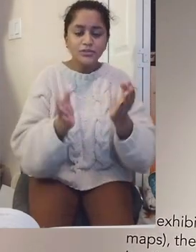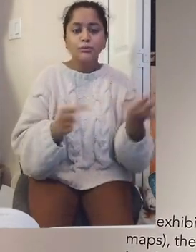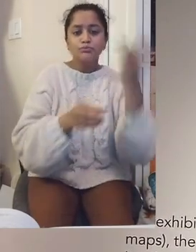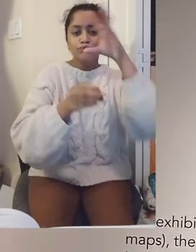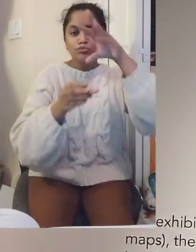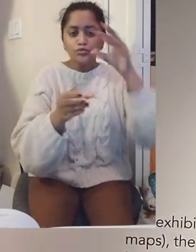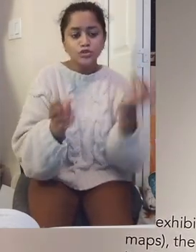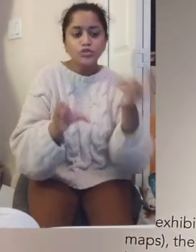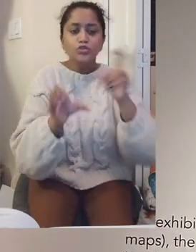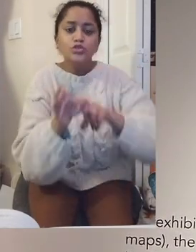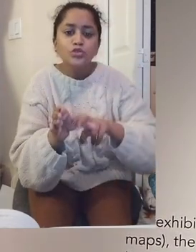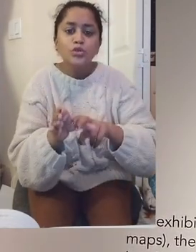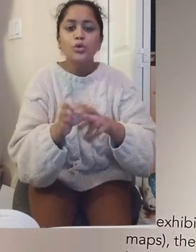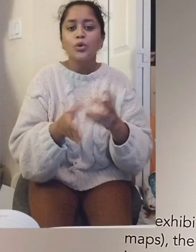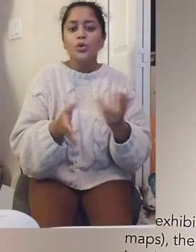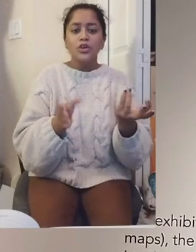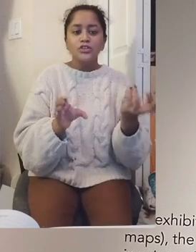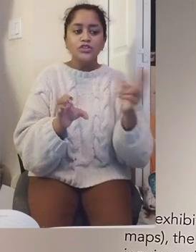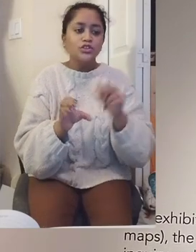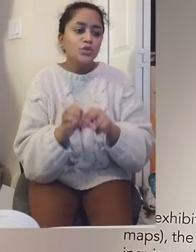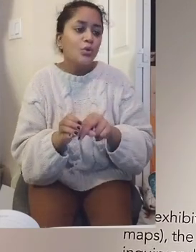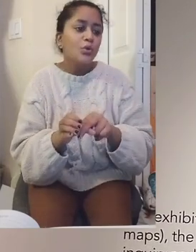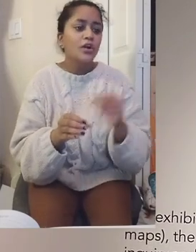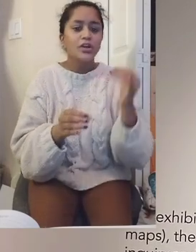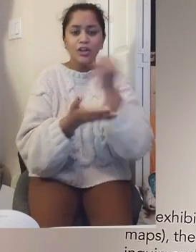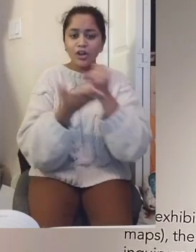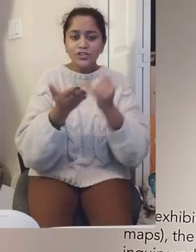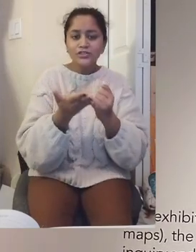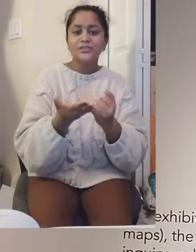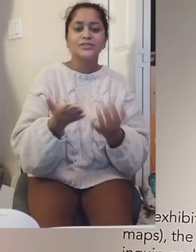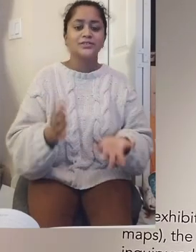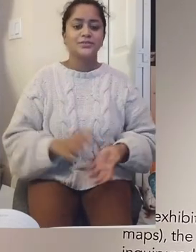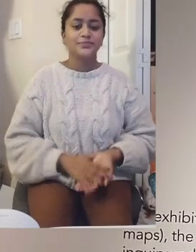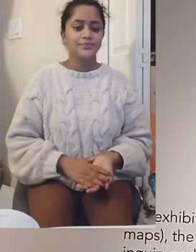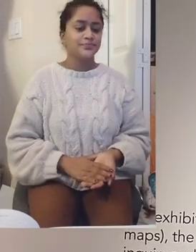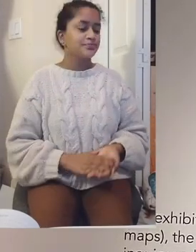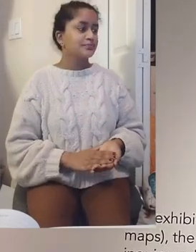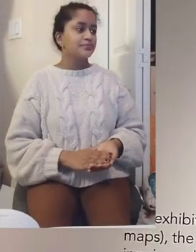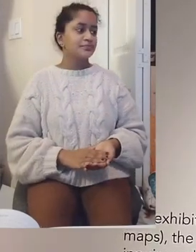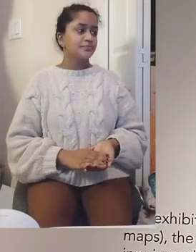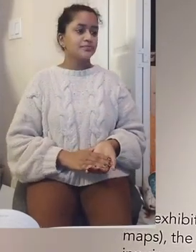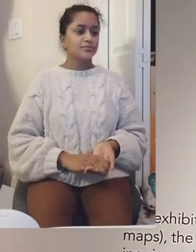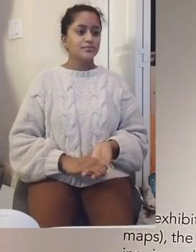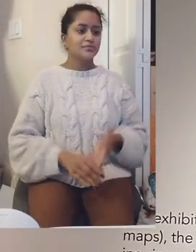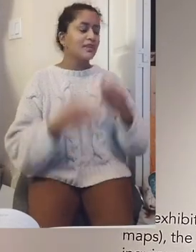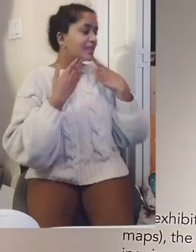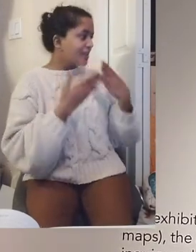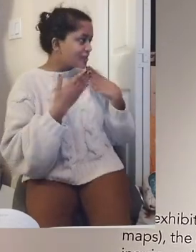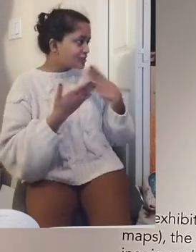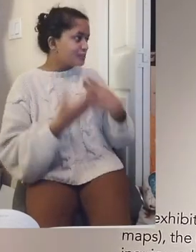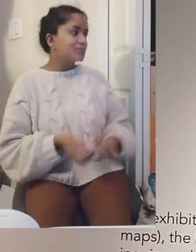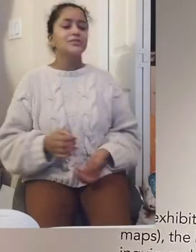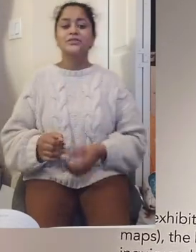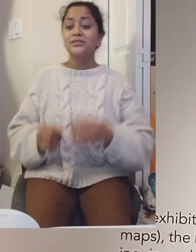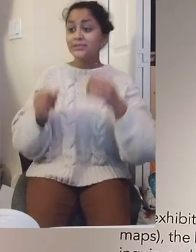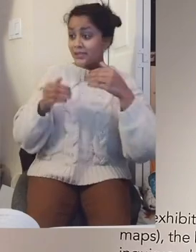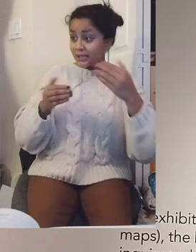because it's a beautiful thing to be able to do art work. I wish I could, even my stickman being with this.